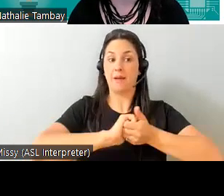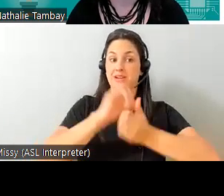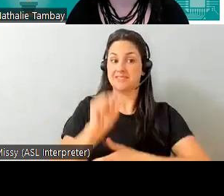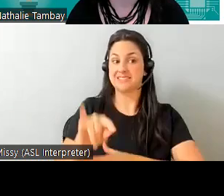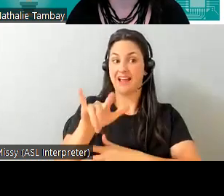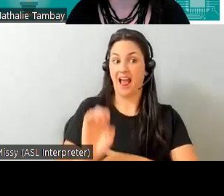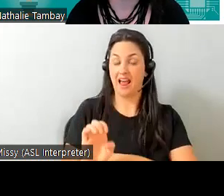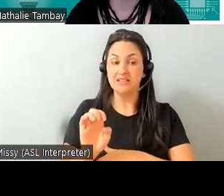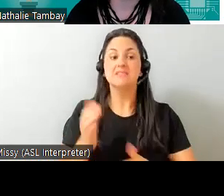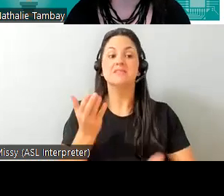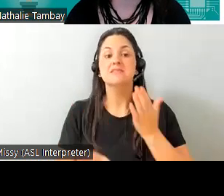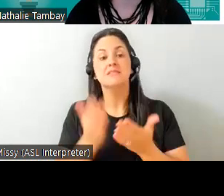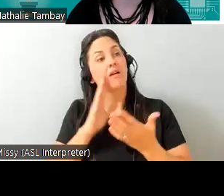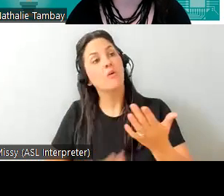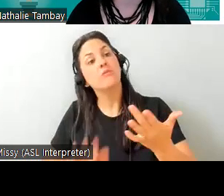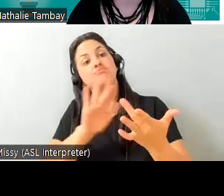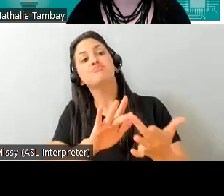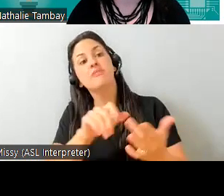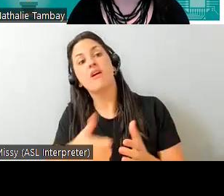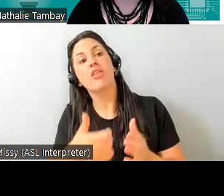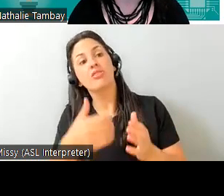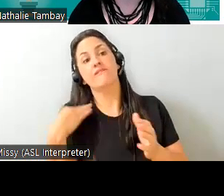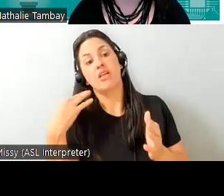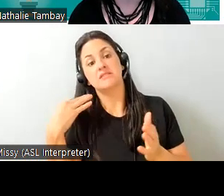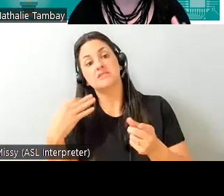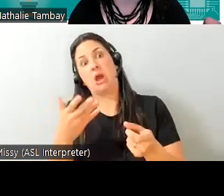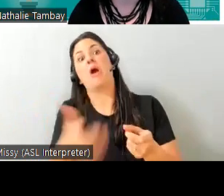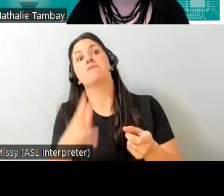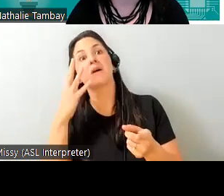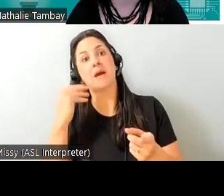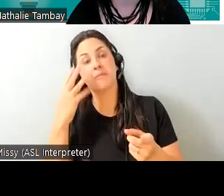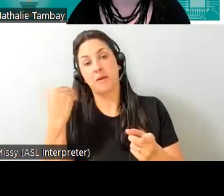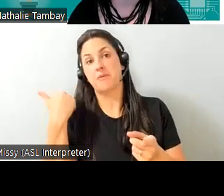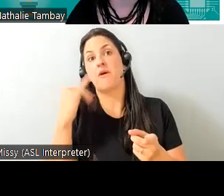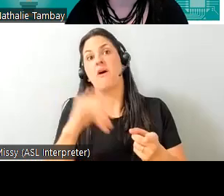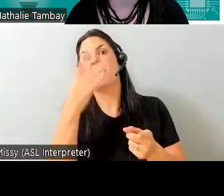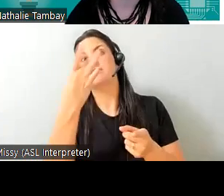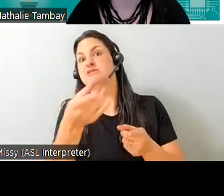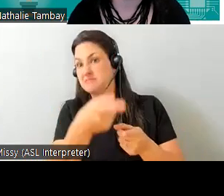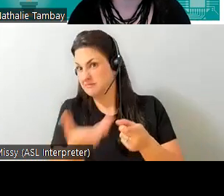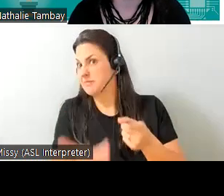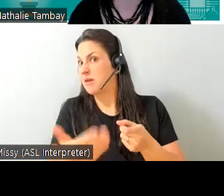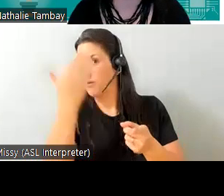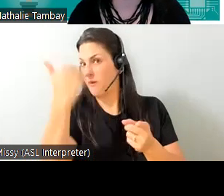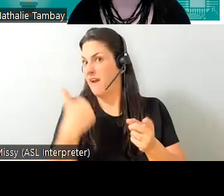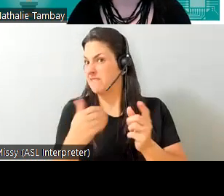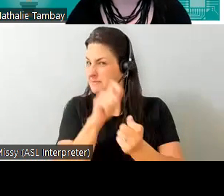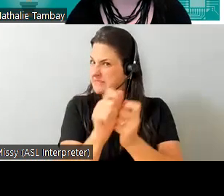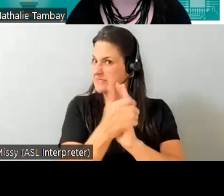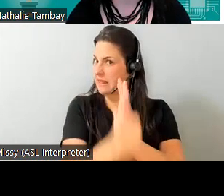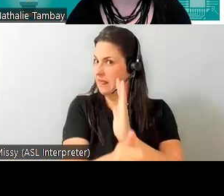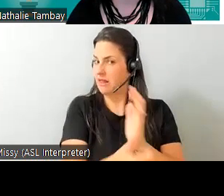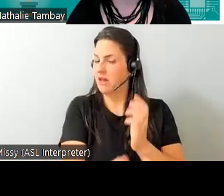be times where we reach out to another member that has um you know done some interesting problem solving that could be beneficial to a new situation